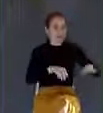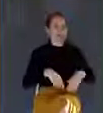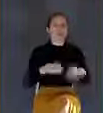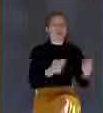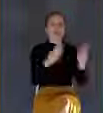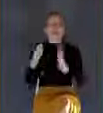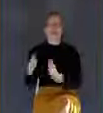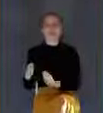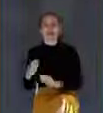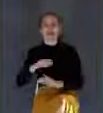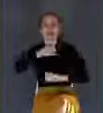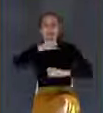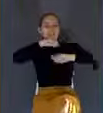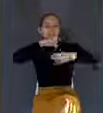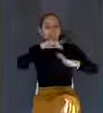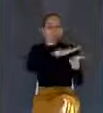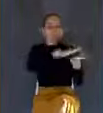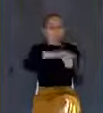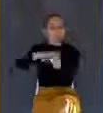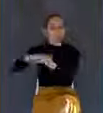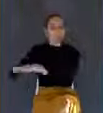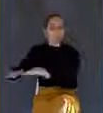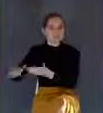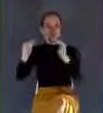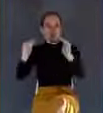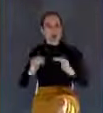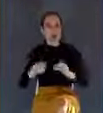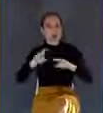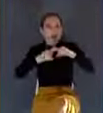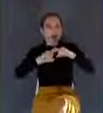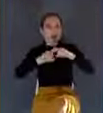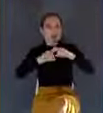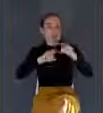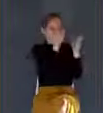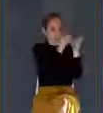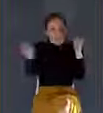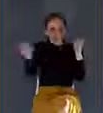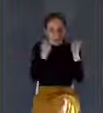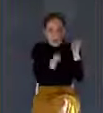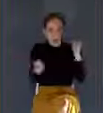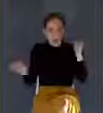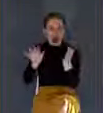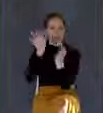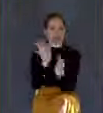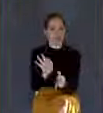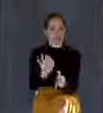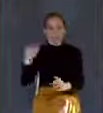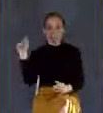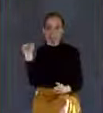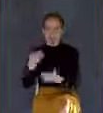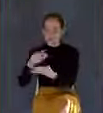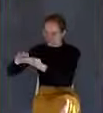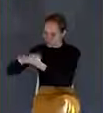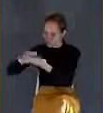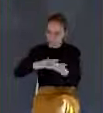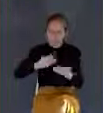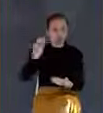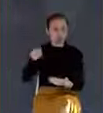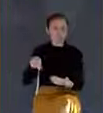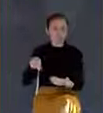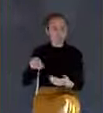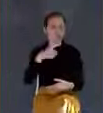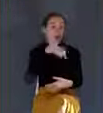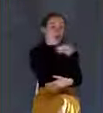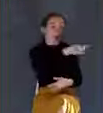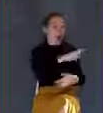You had to have your closet in order. The bathroom clean. And they would do these inspections. Now,